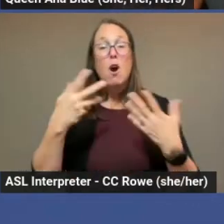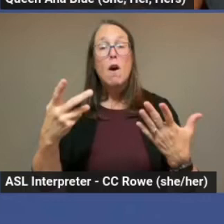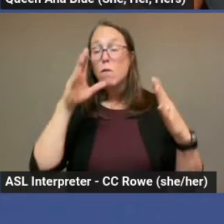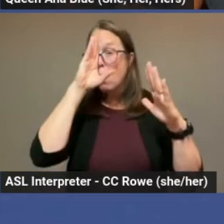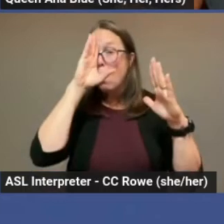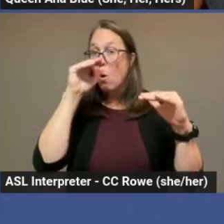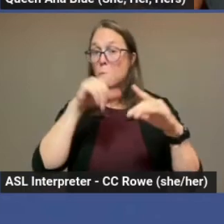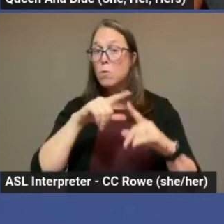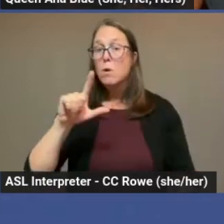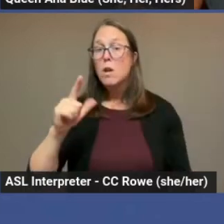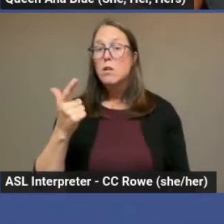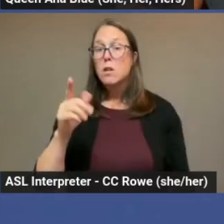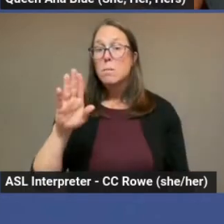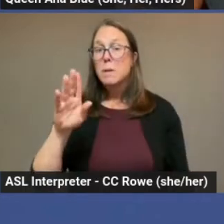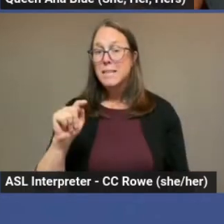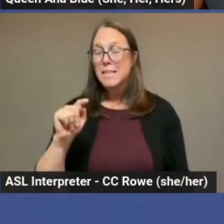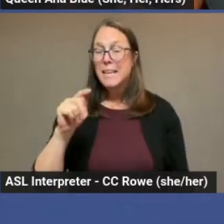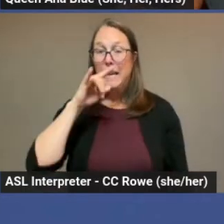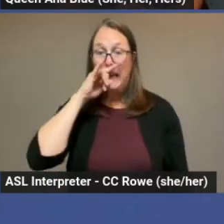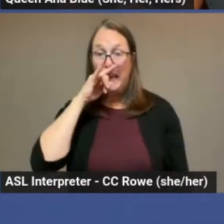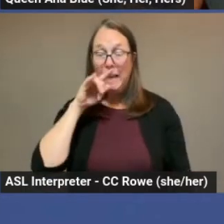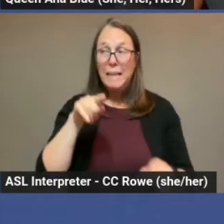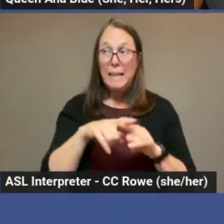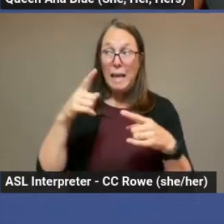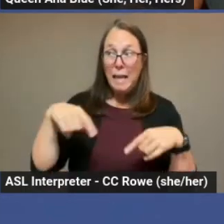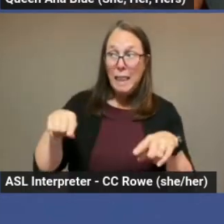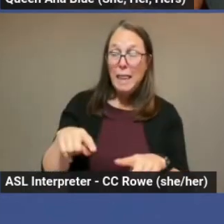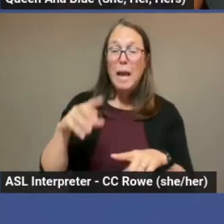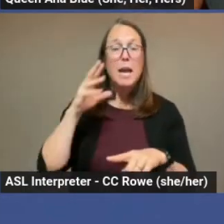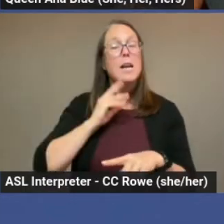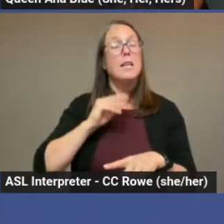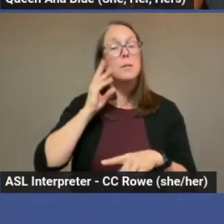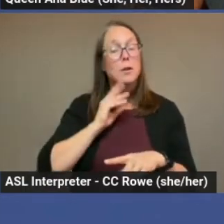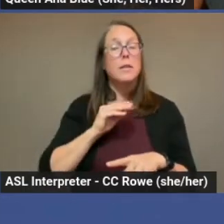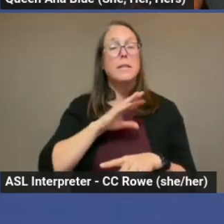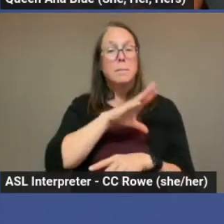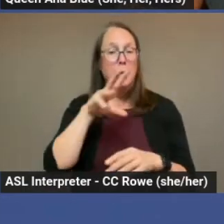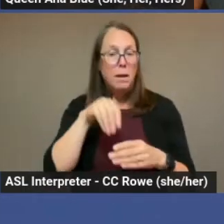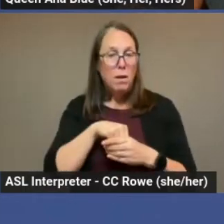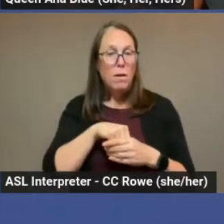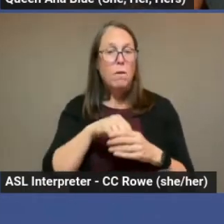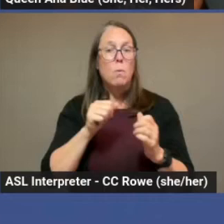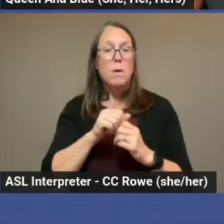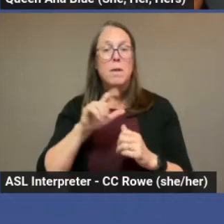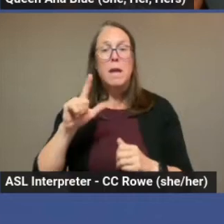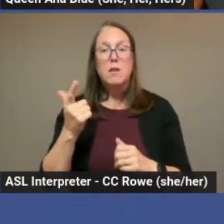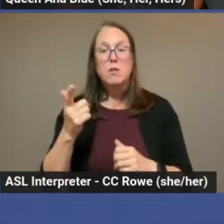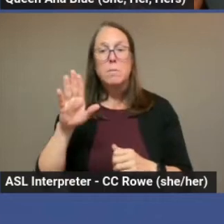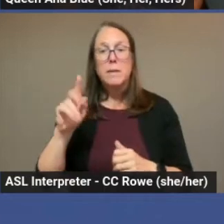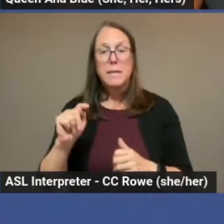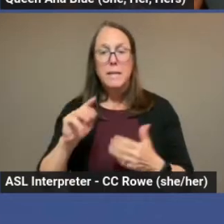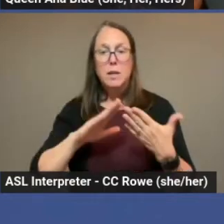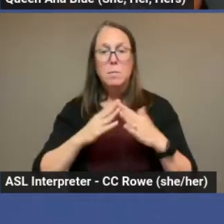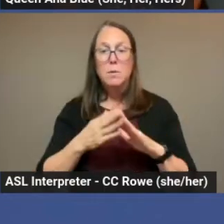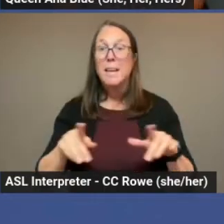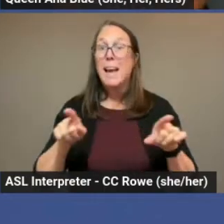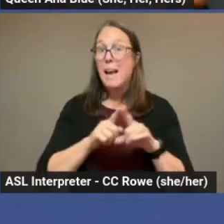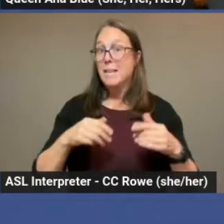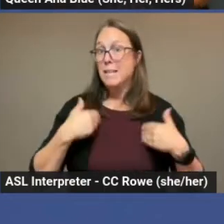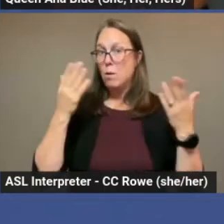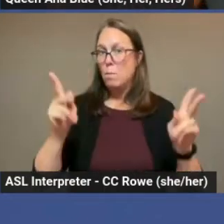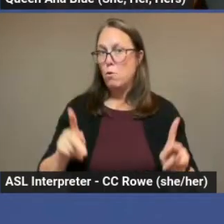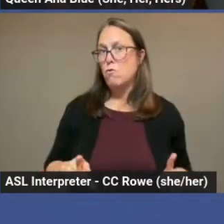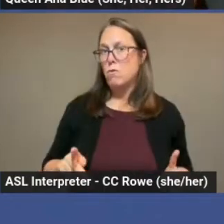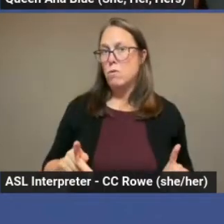as they navigate being in the LGBT community as a young person and help them